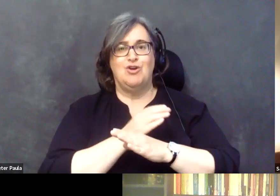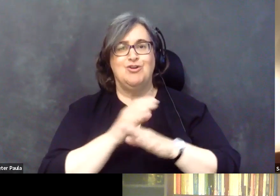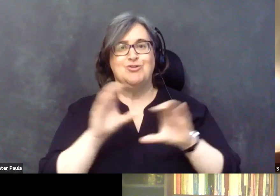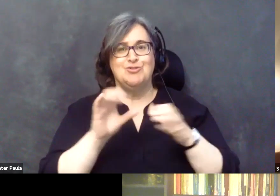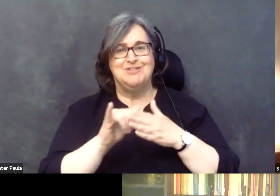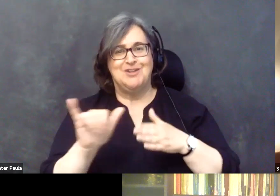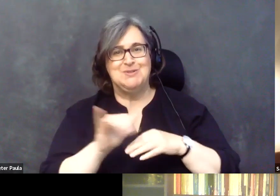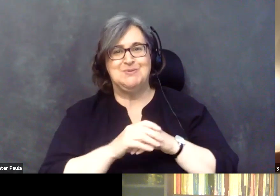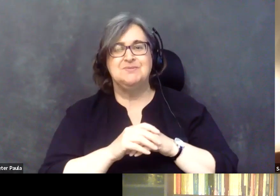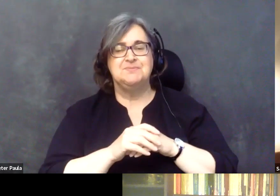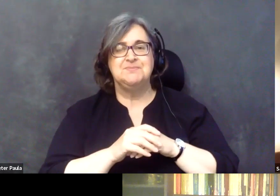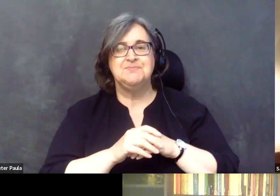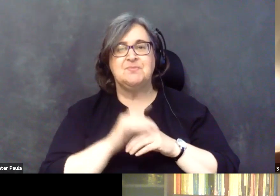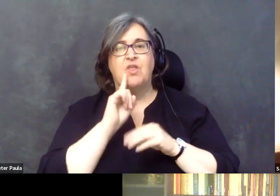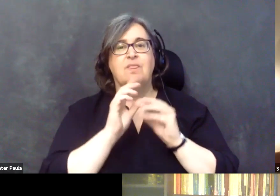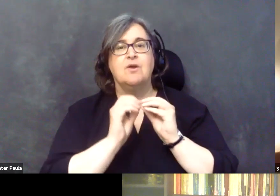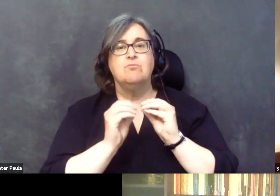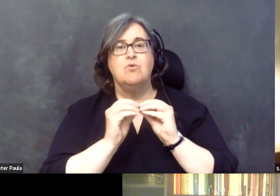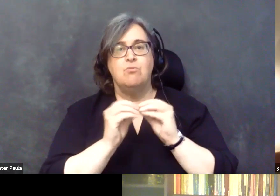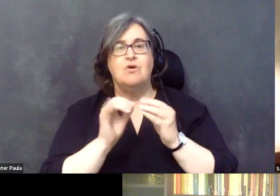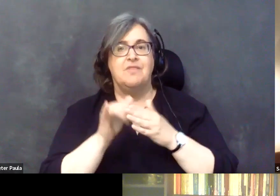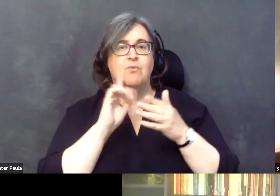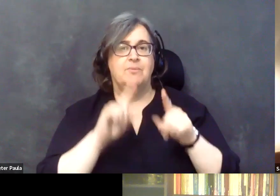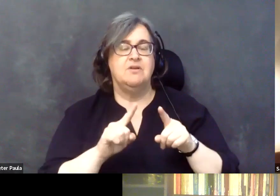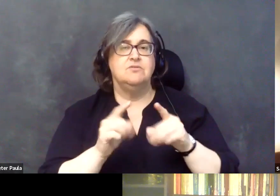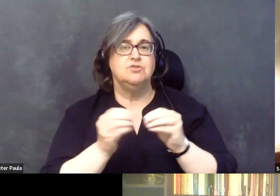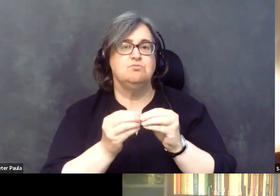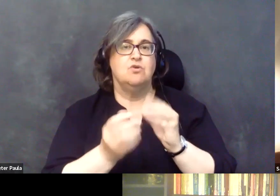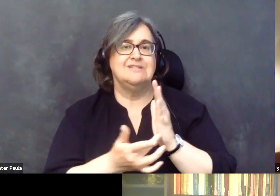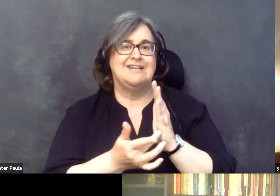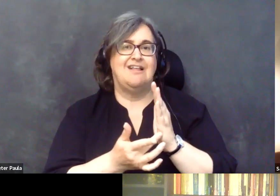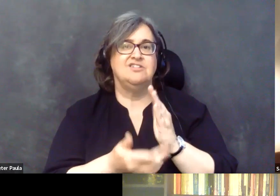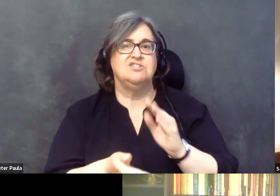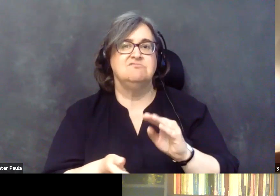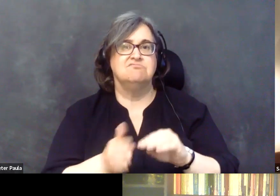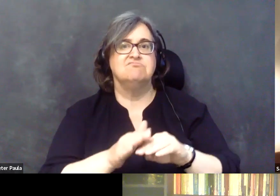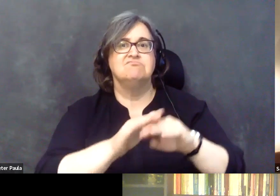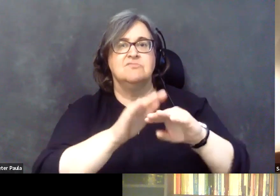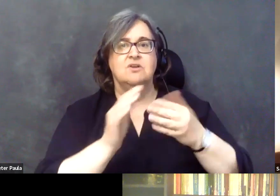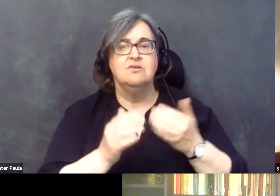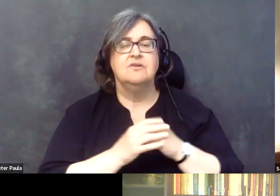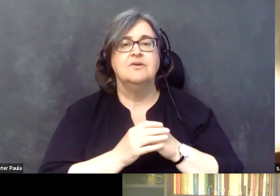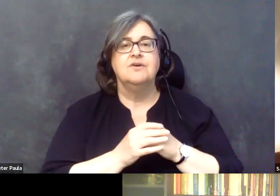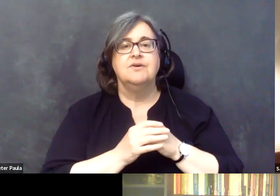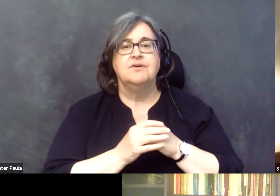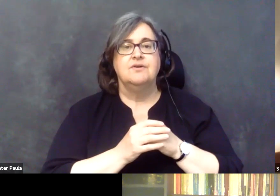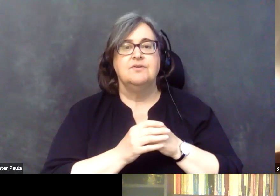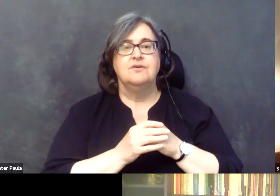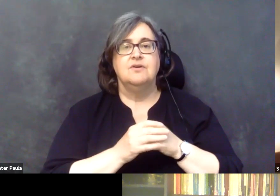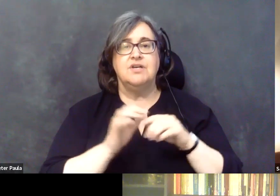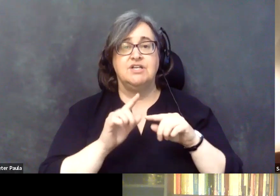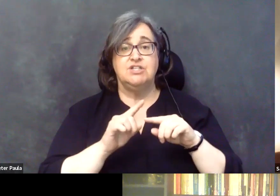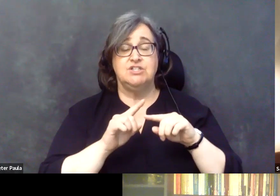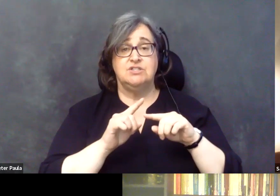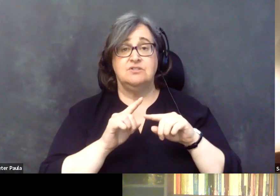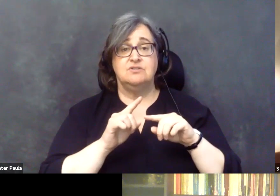that, you know, I, I think more and more that's going to be automated. Uh, our, our dependence on healthcare providers,